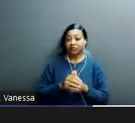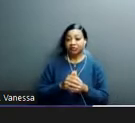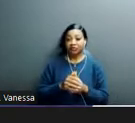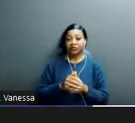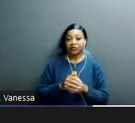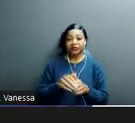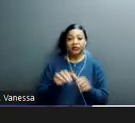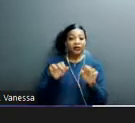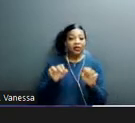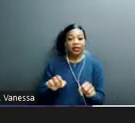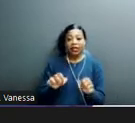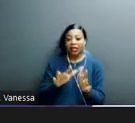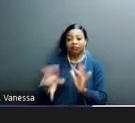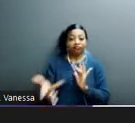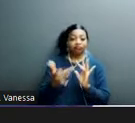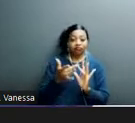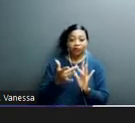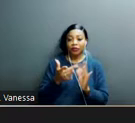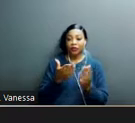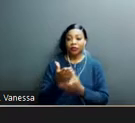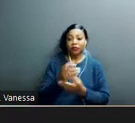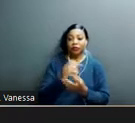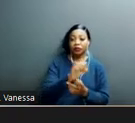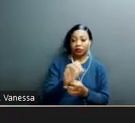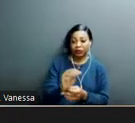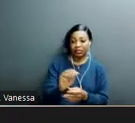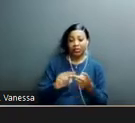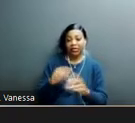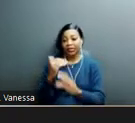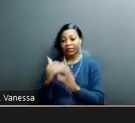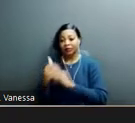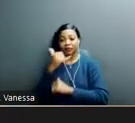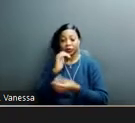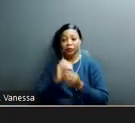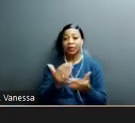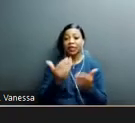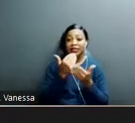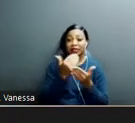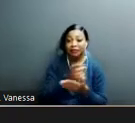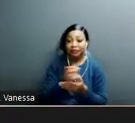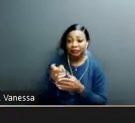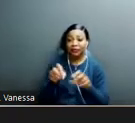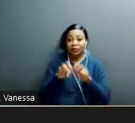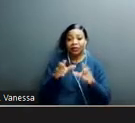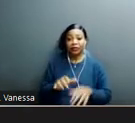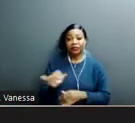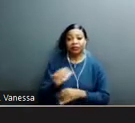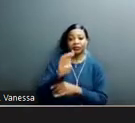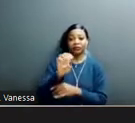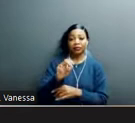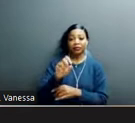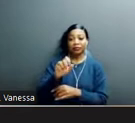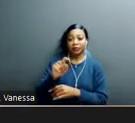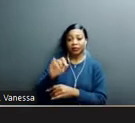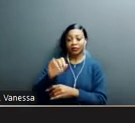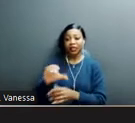information, our social media channels as well. So thank you everyone. Thank you to the panel. Thank you, Benedict for, uh, moderating the